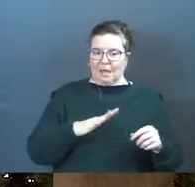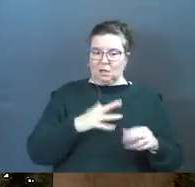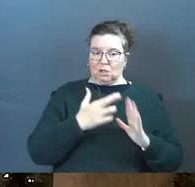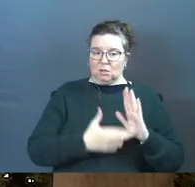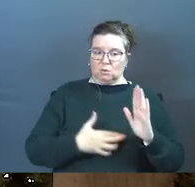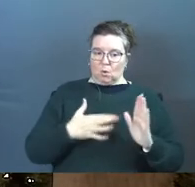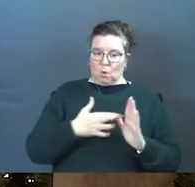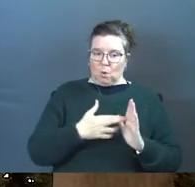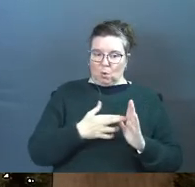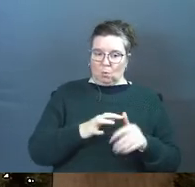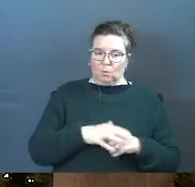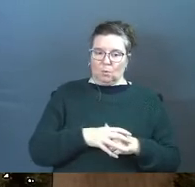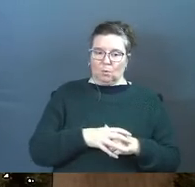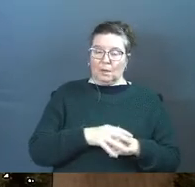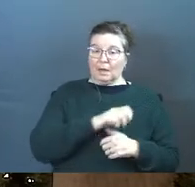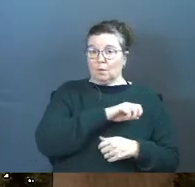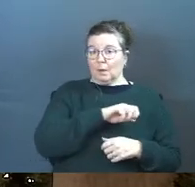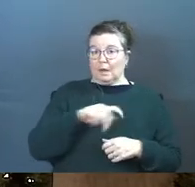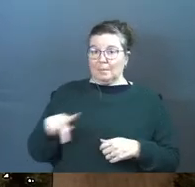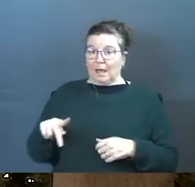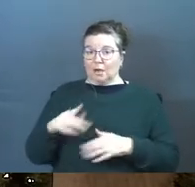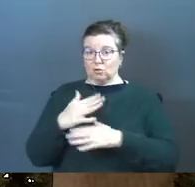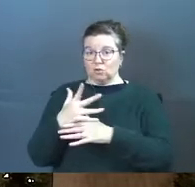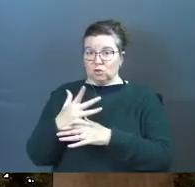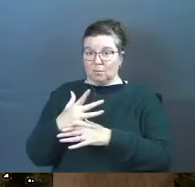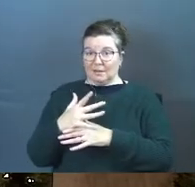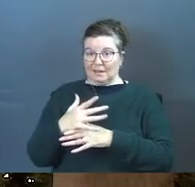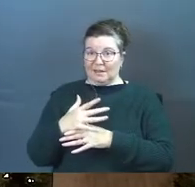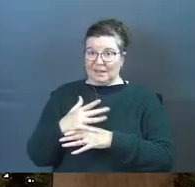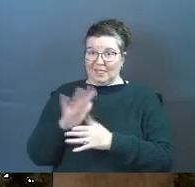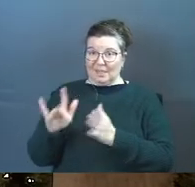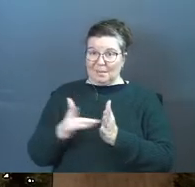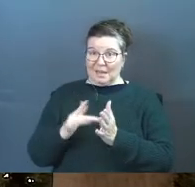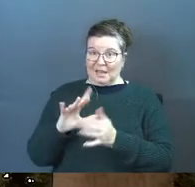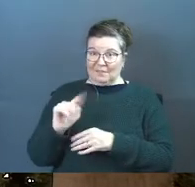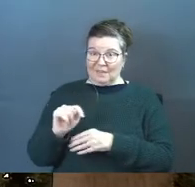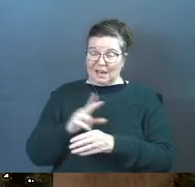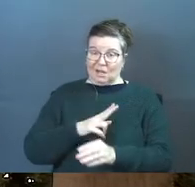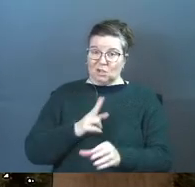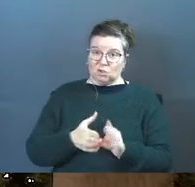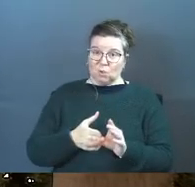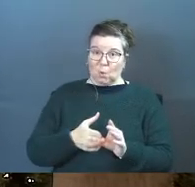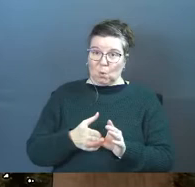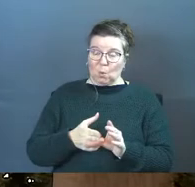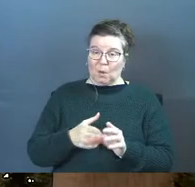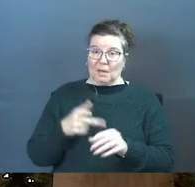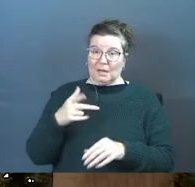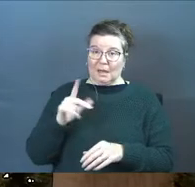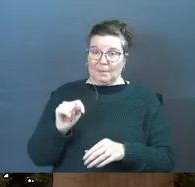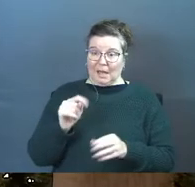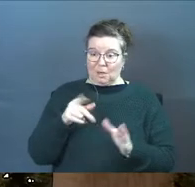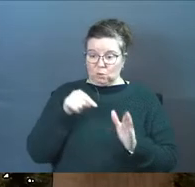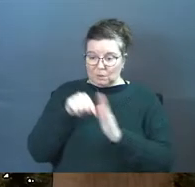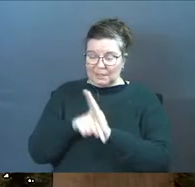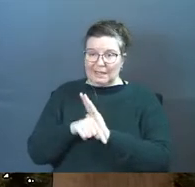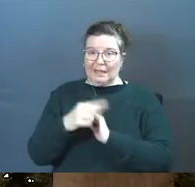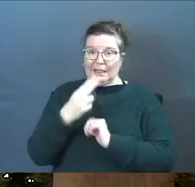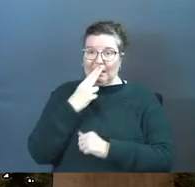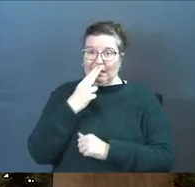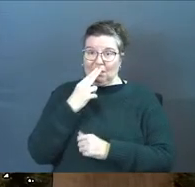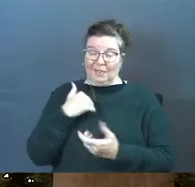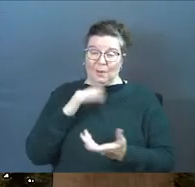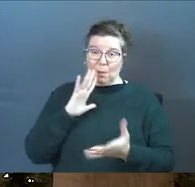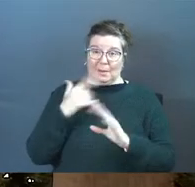his role and he went back to Germany in the thick of it and he joined a plot to kill Hitler and that really